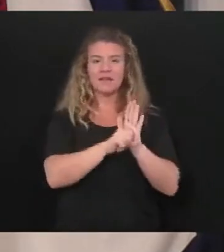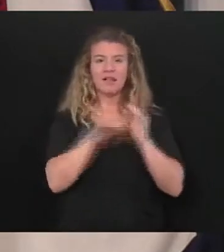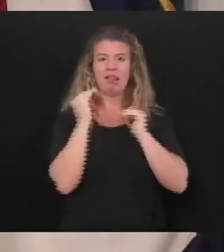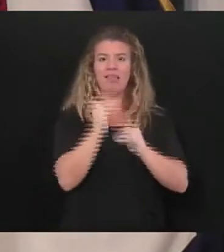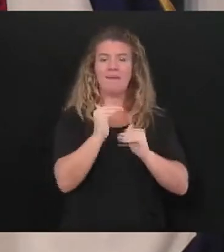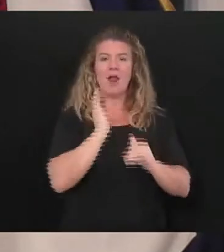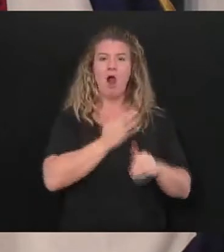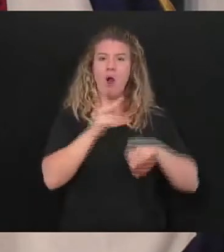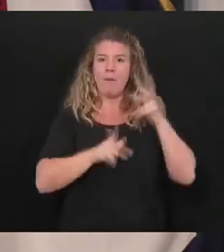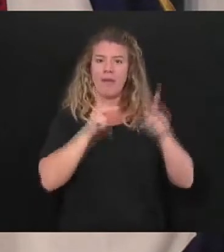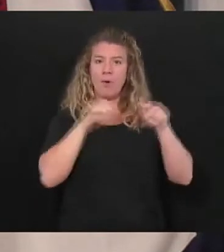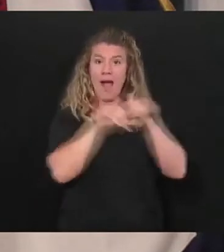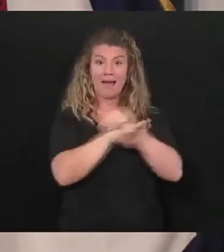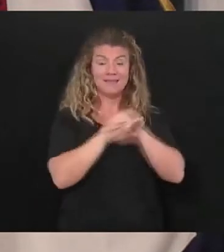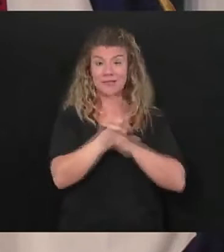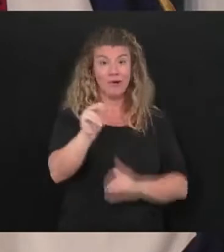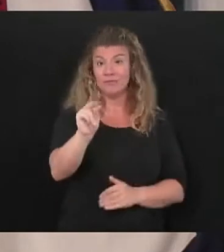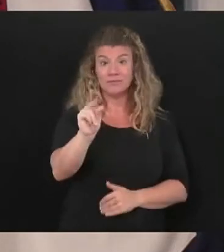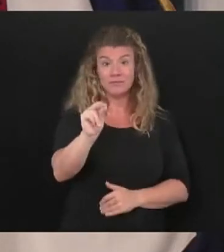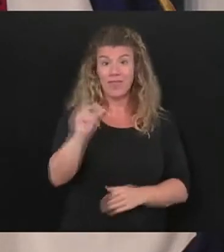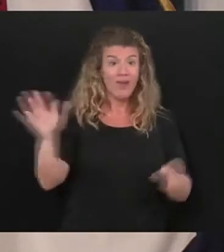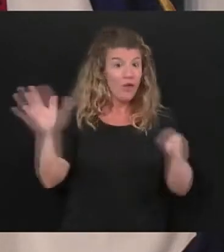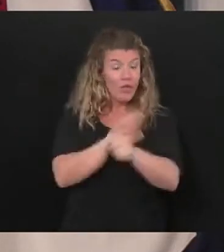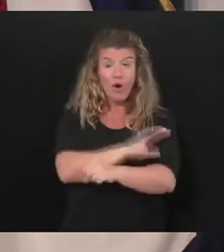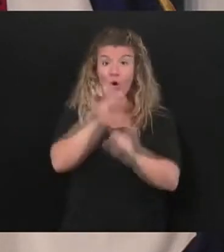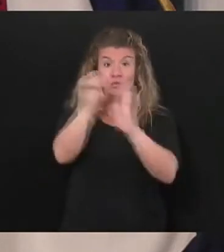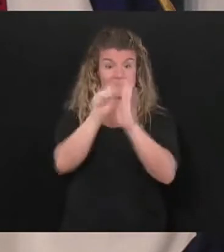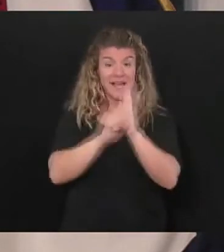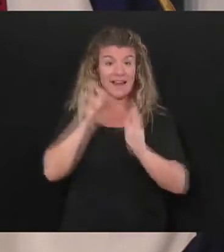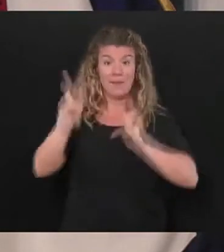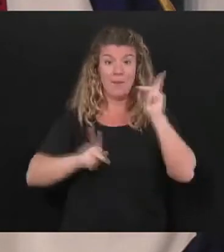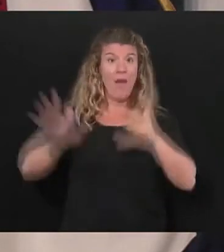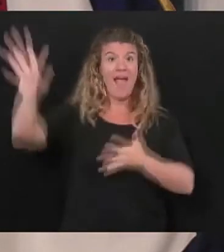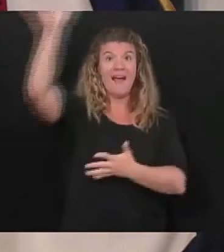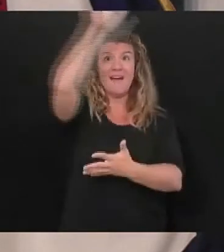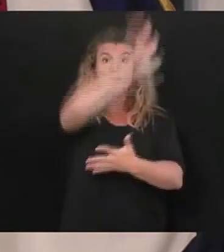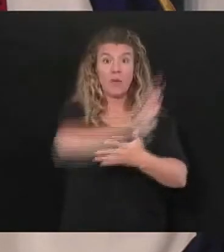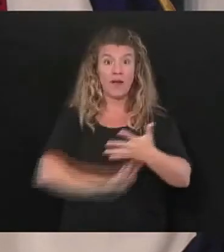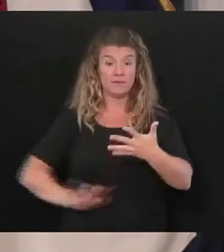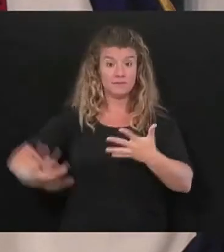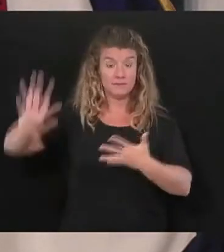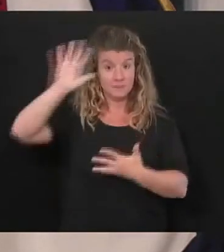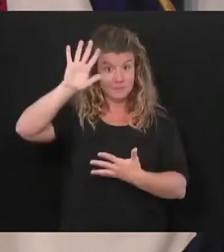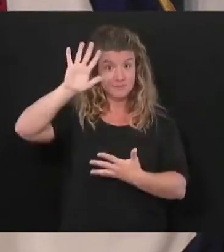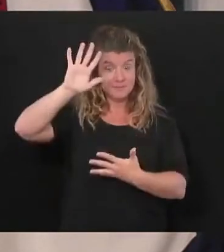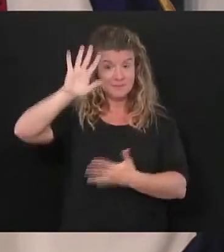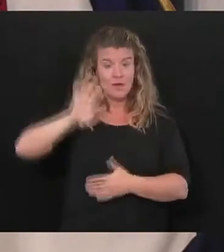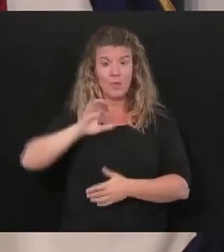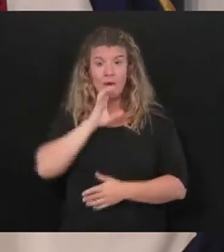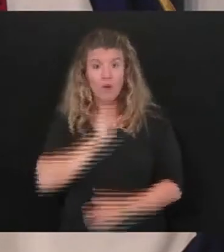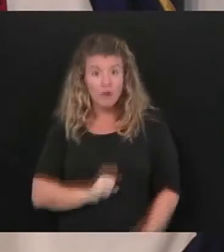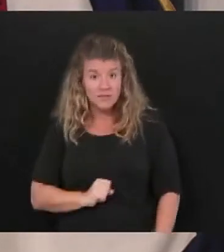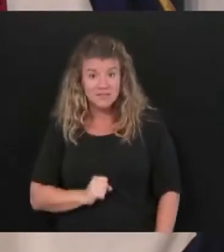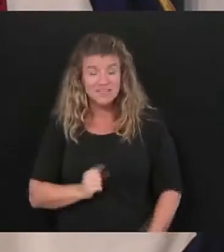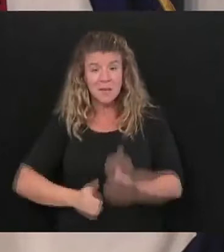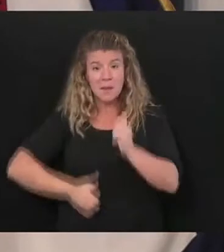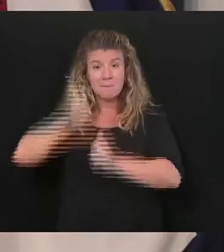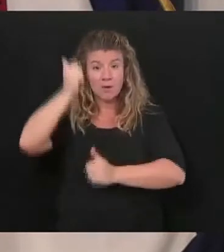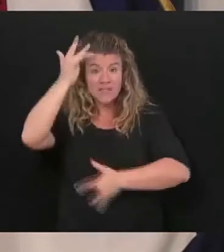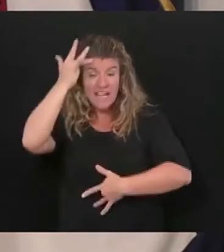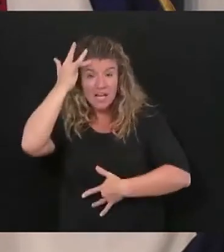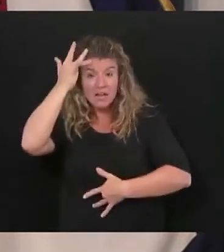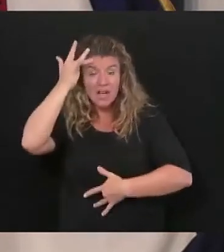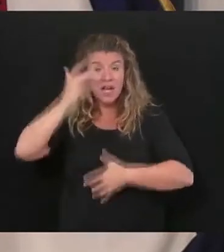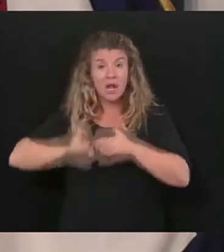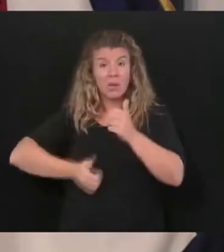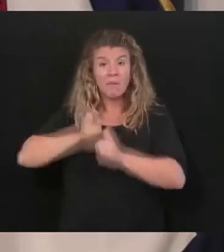we are completely surrounded by people we're the oldest the most ill the